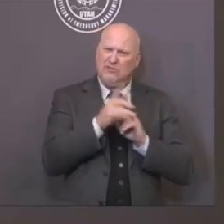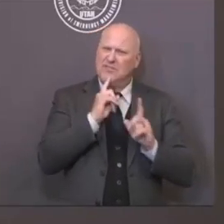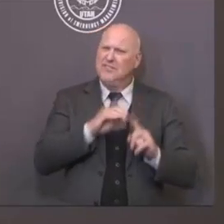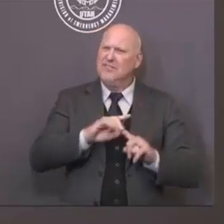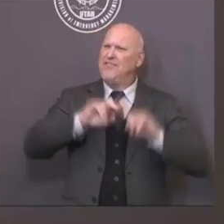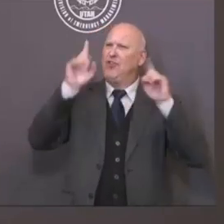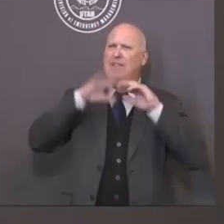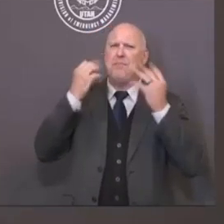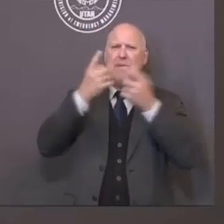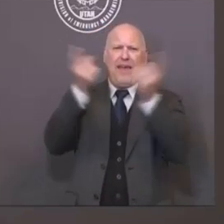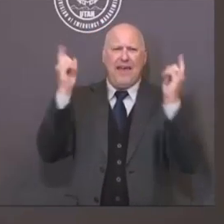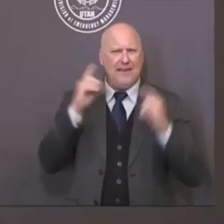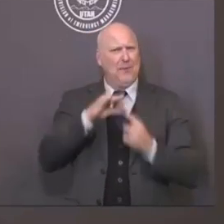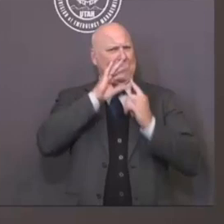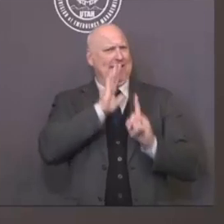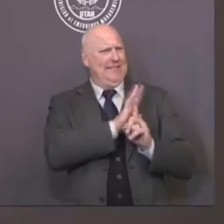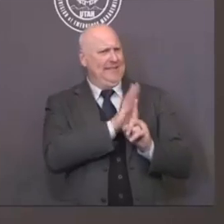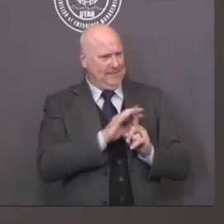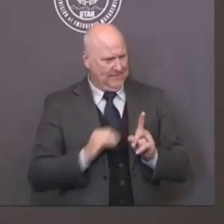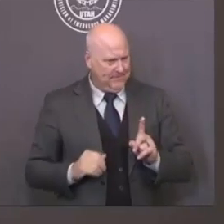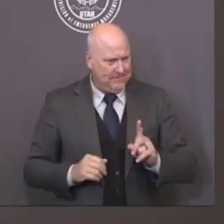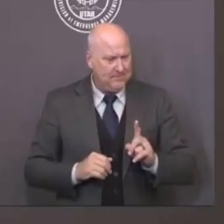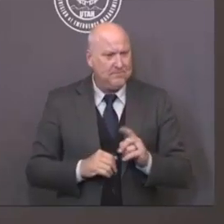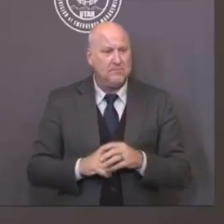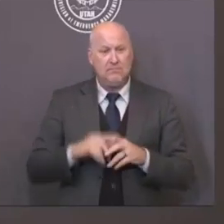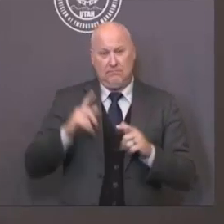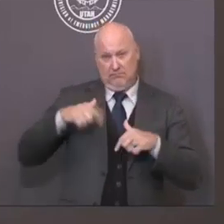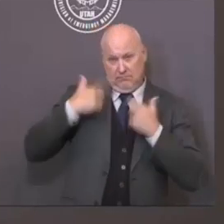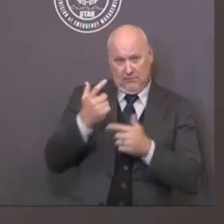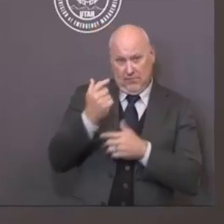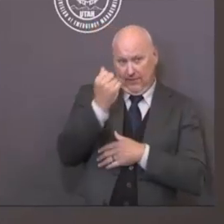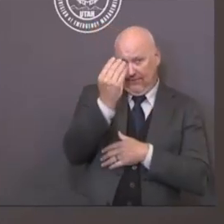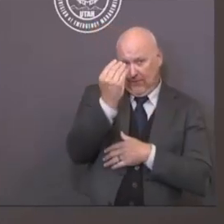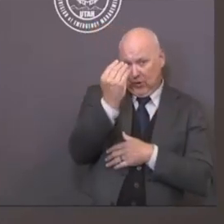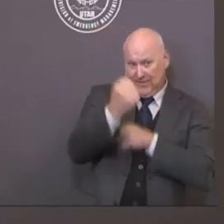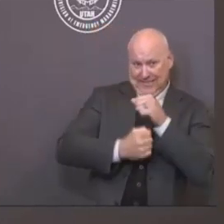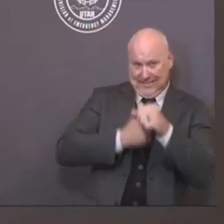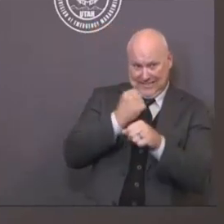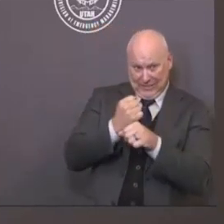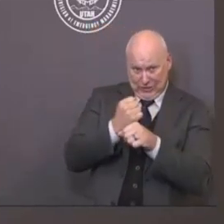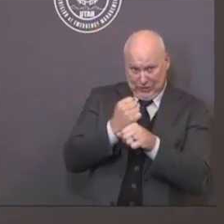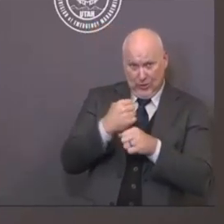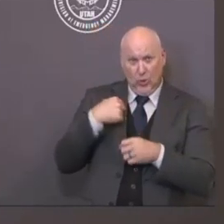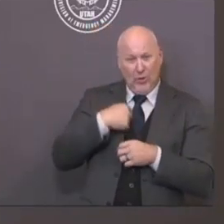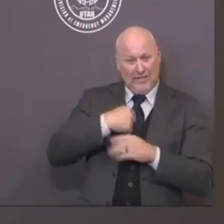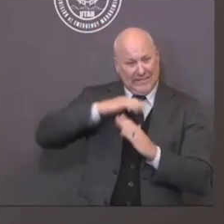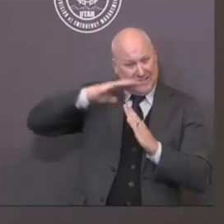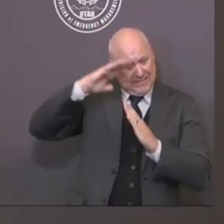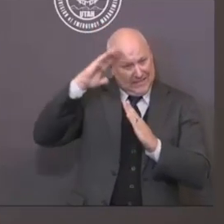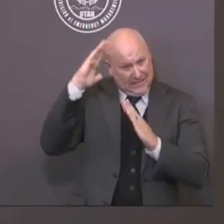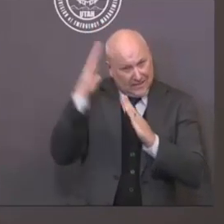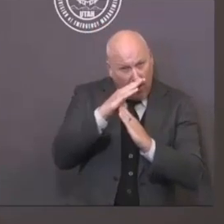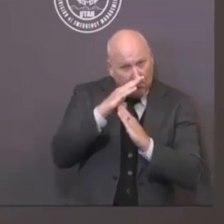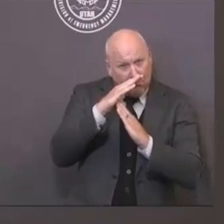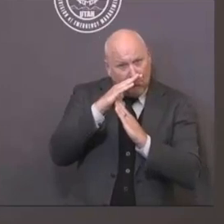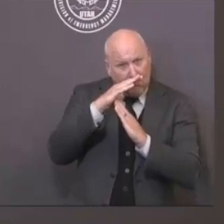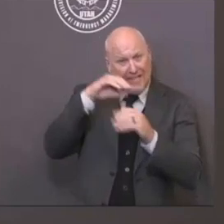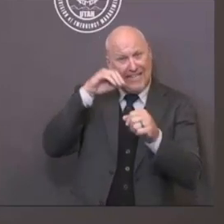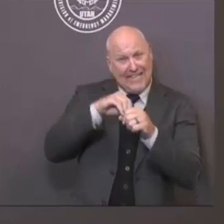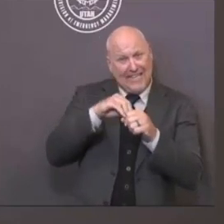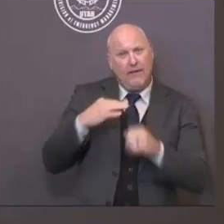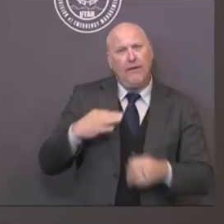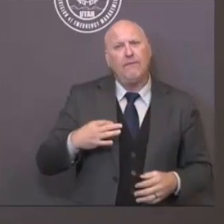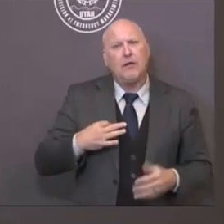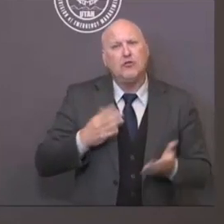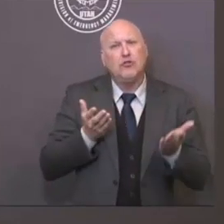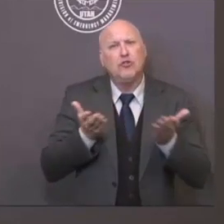led the nation in volunteerism. We actually do help our neighbors. We go out of our way to find those people